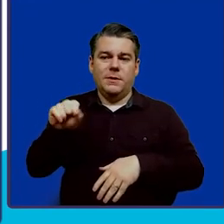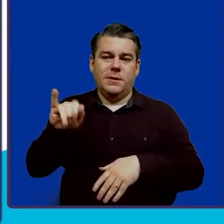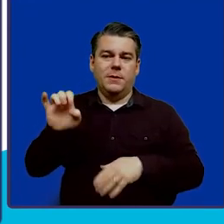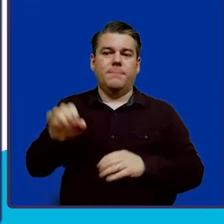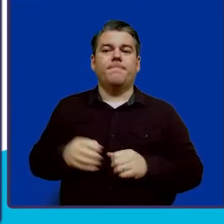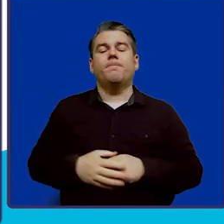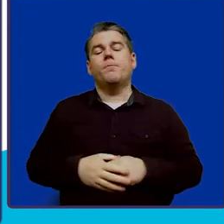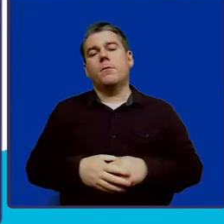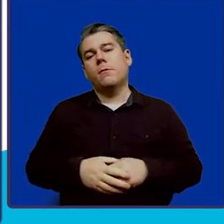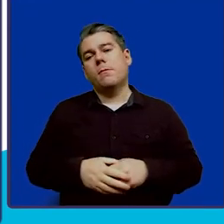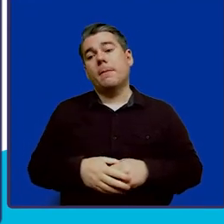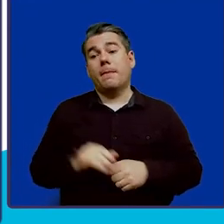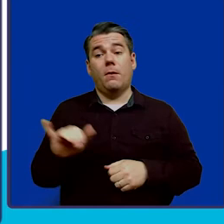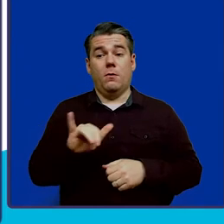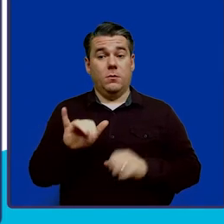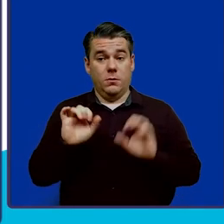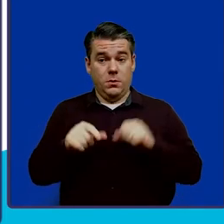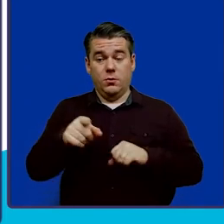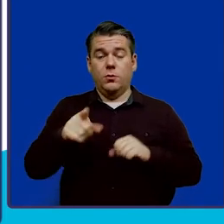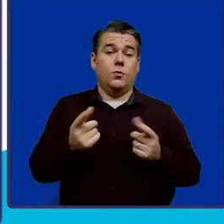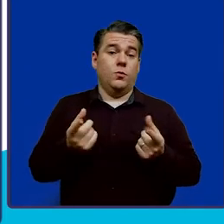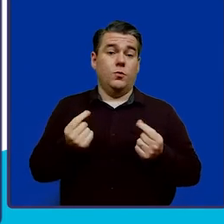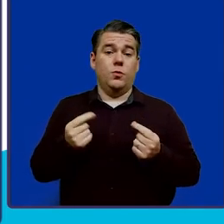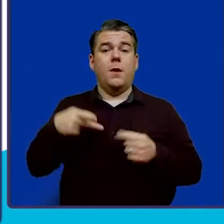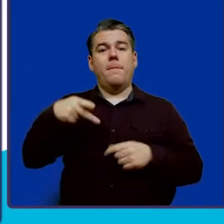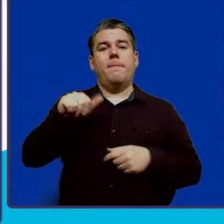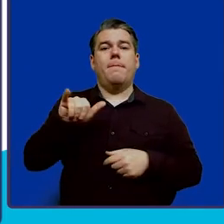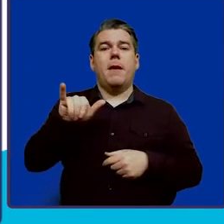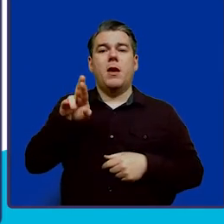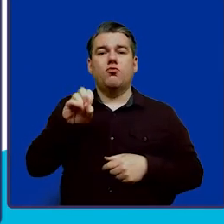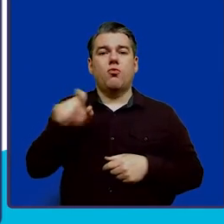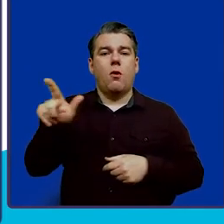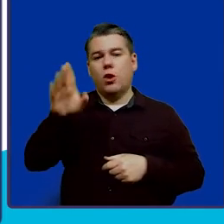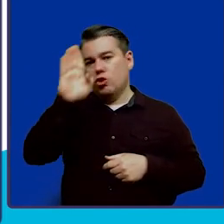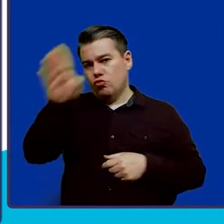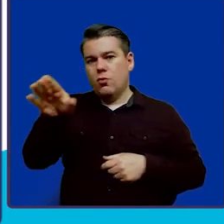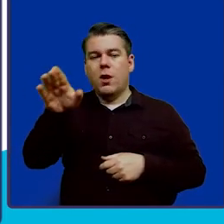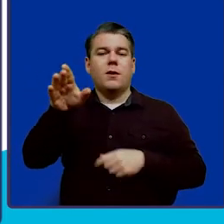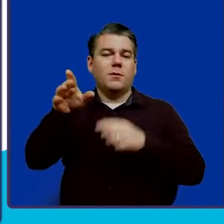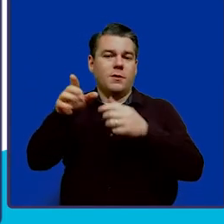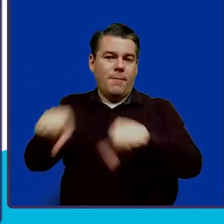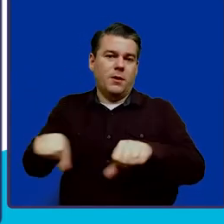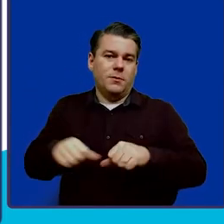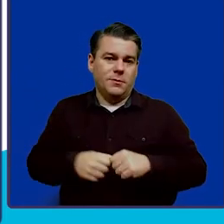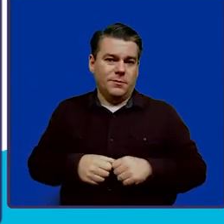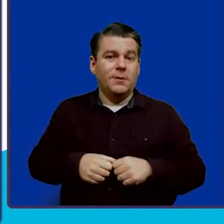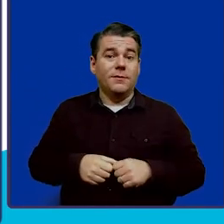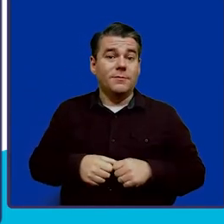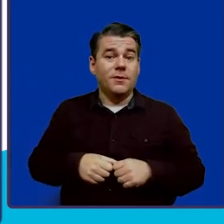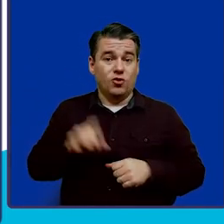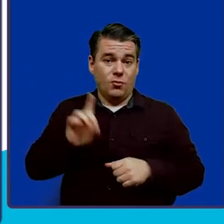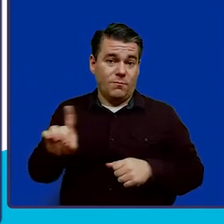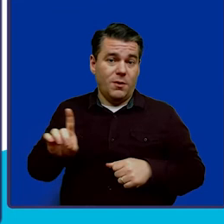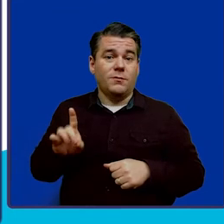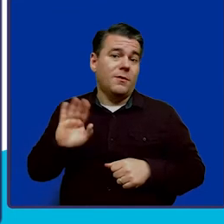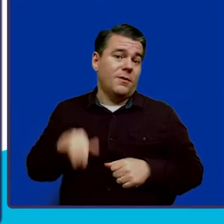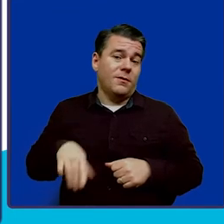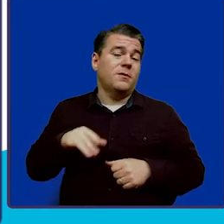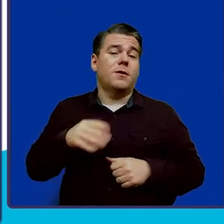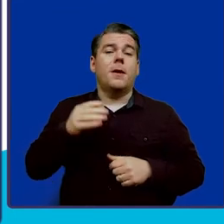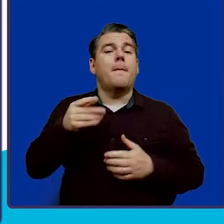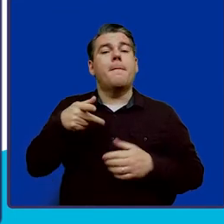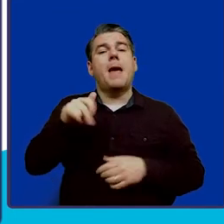Also, you can do what's called Payroll Direct Deposit. This is where payroll monies can be automatically